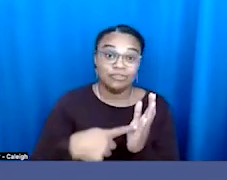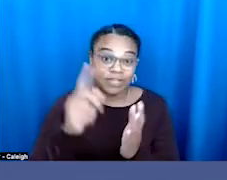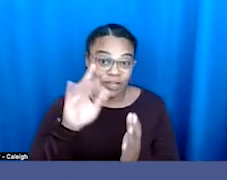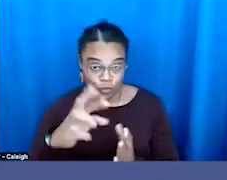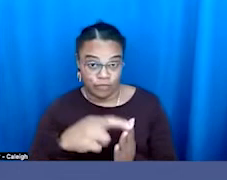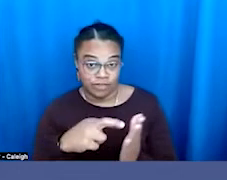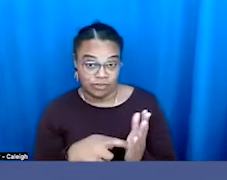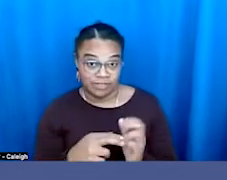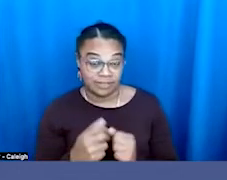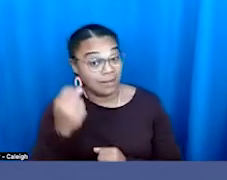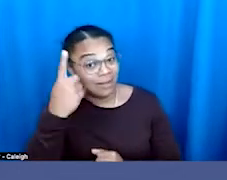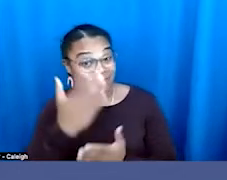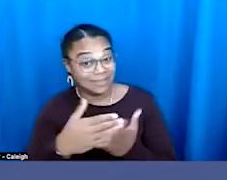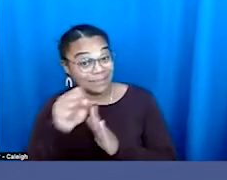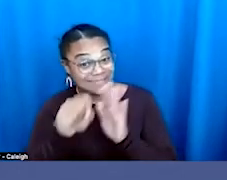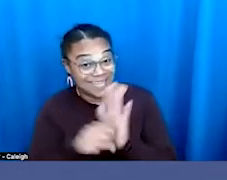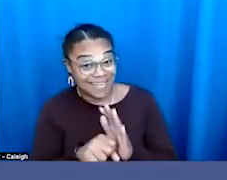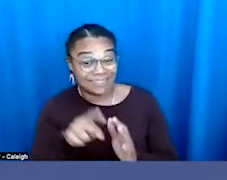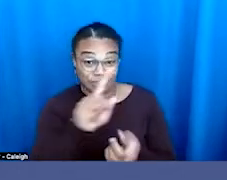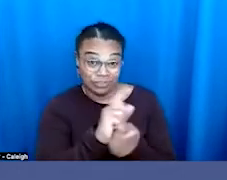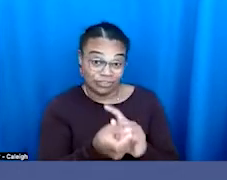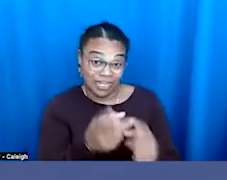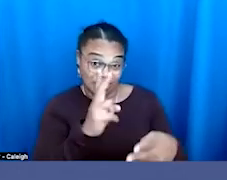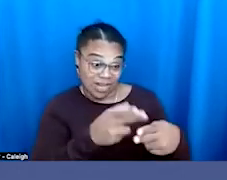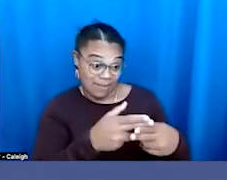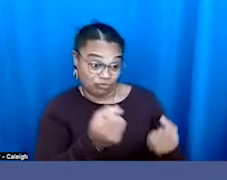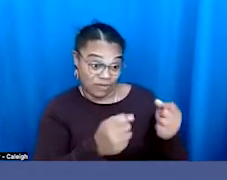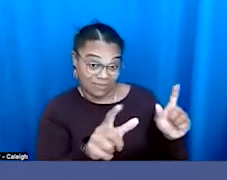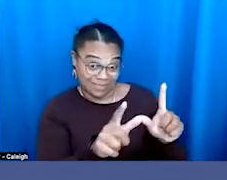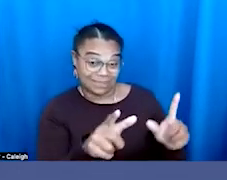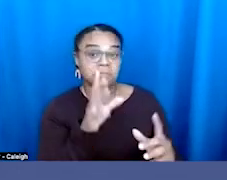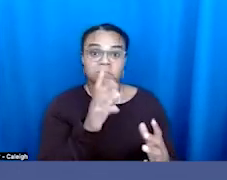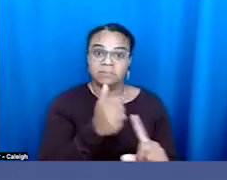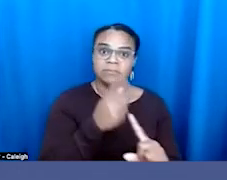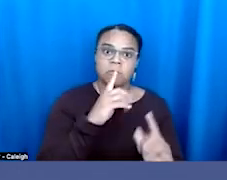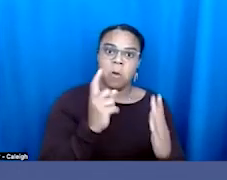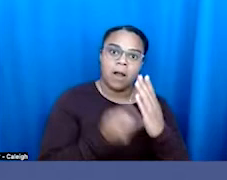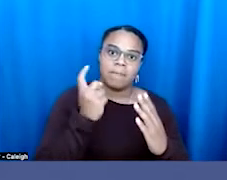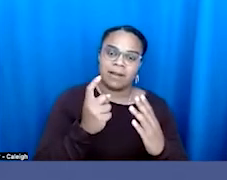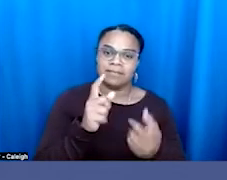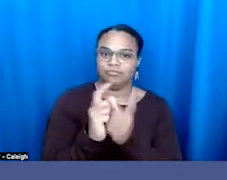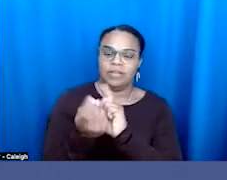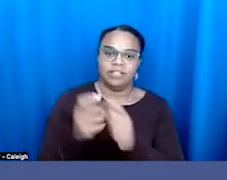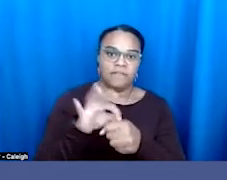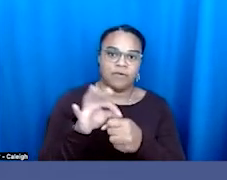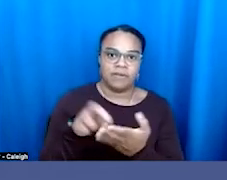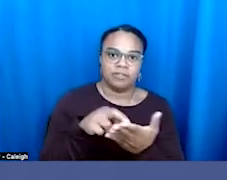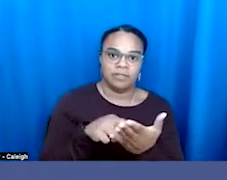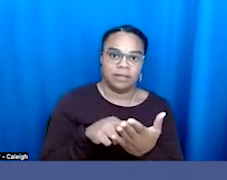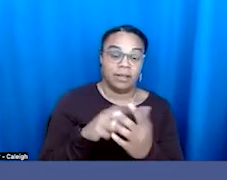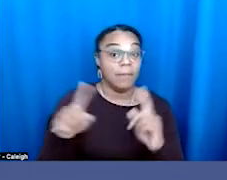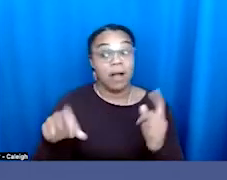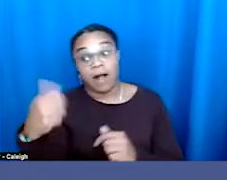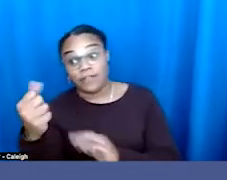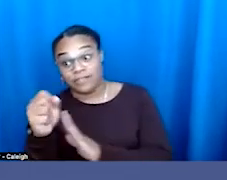change your name on your driver's license, it automatically updates to your voter registration, but in some states it doesn't. Um,